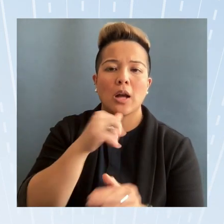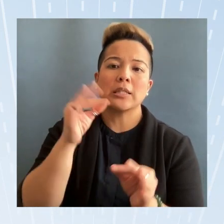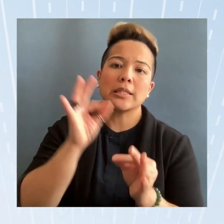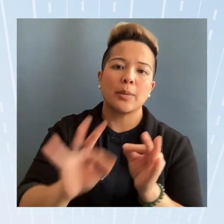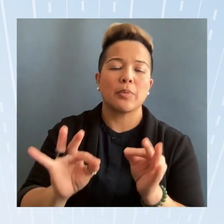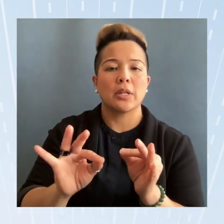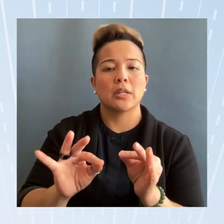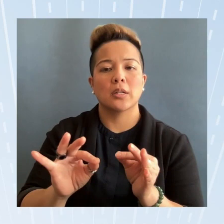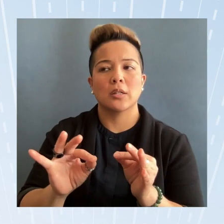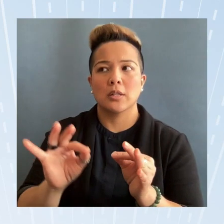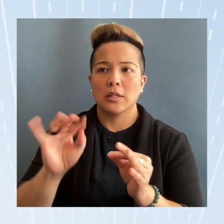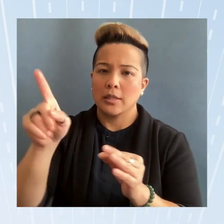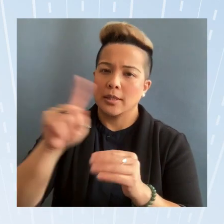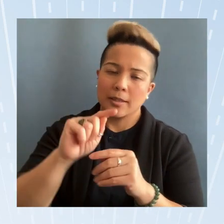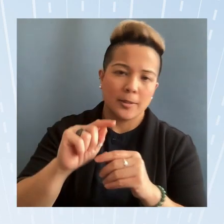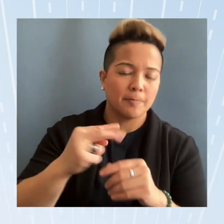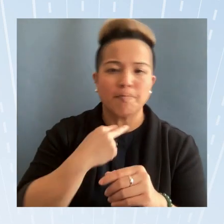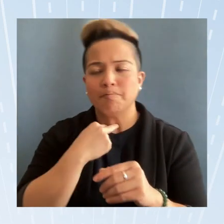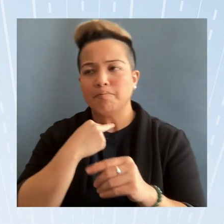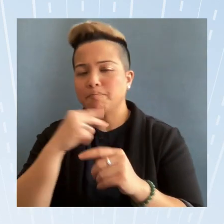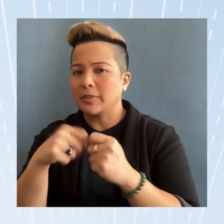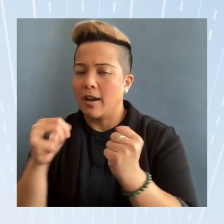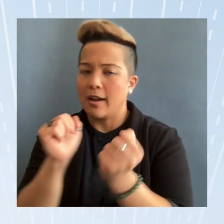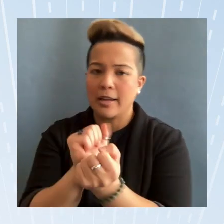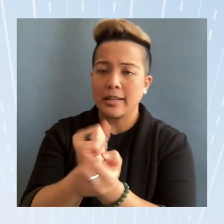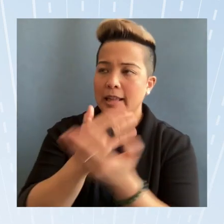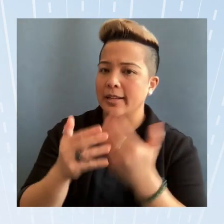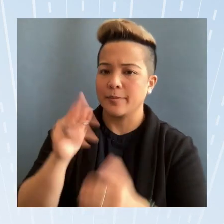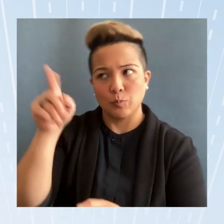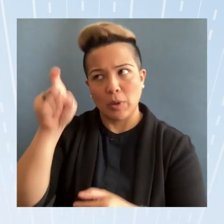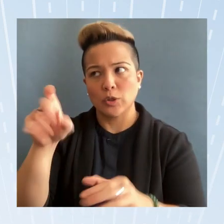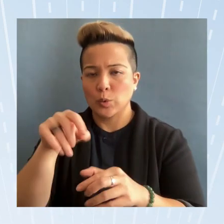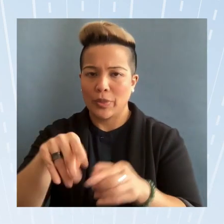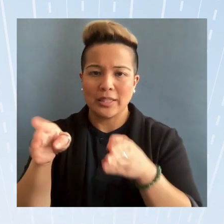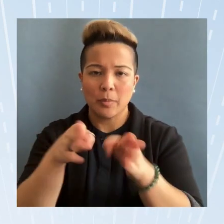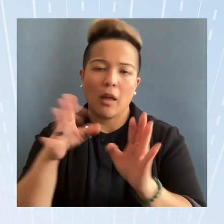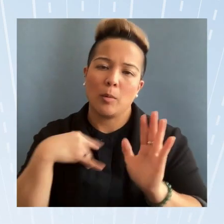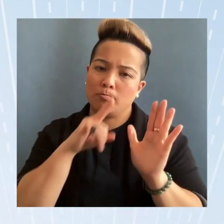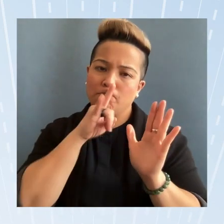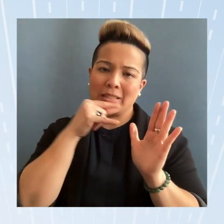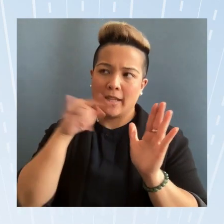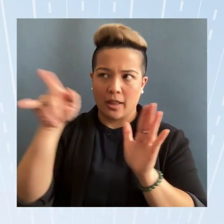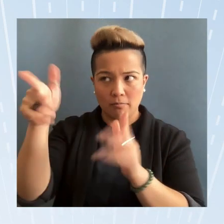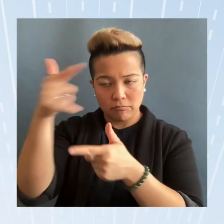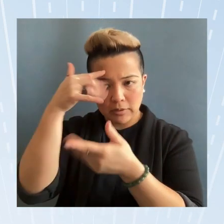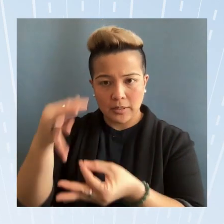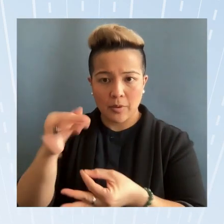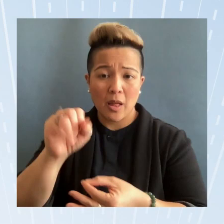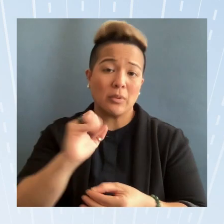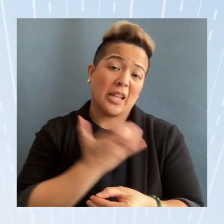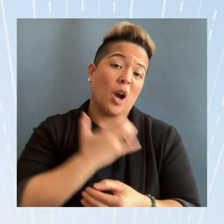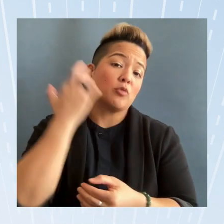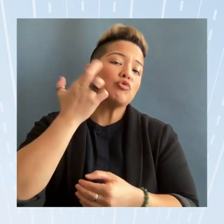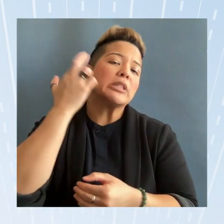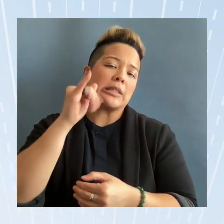off their hands and saying look you can only take this path so that was our reasoning